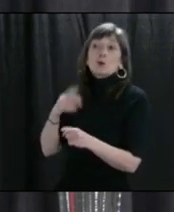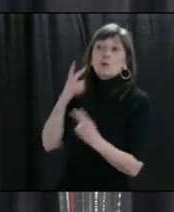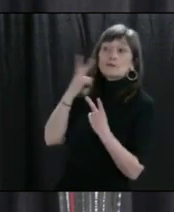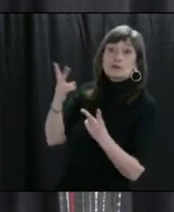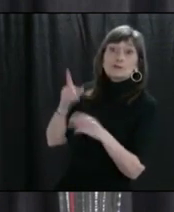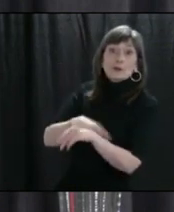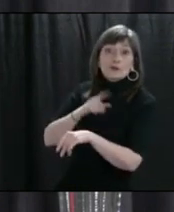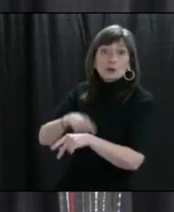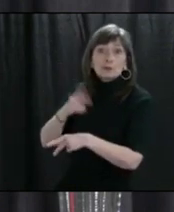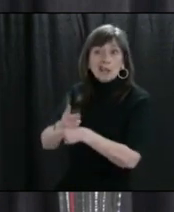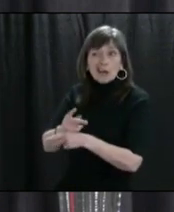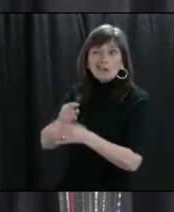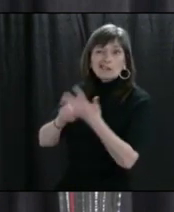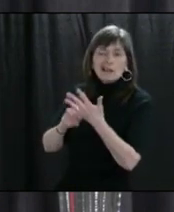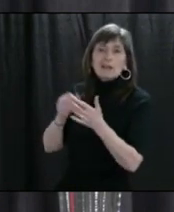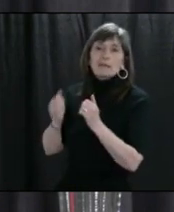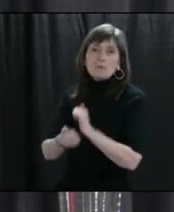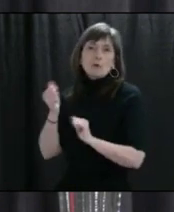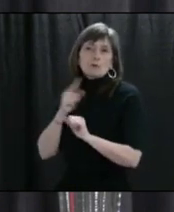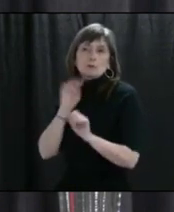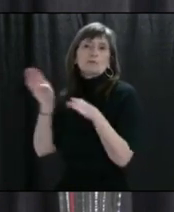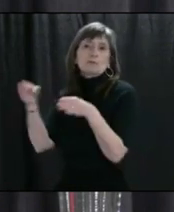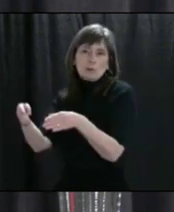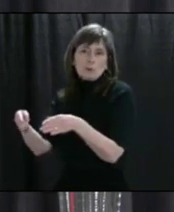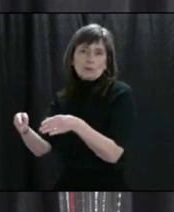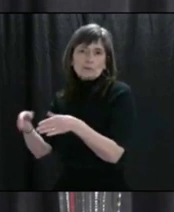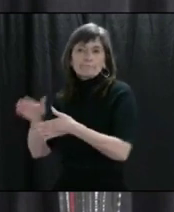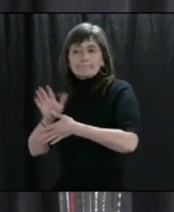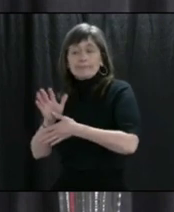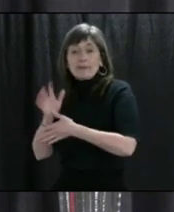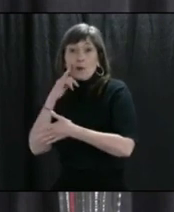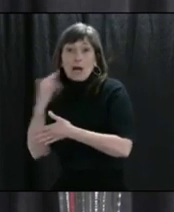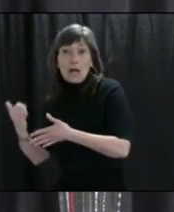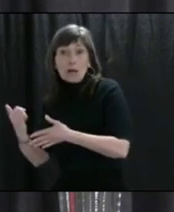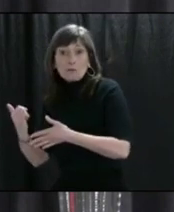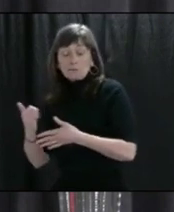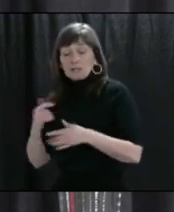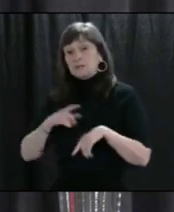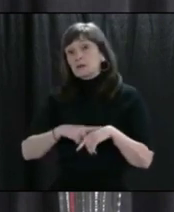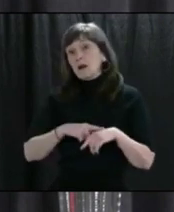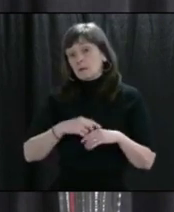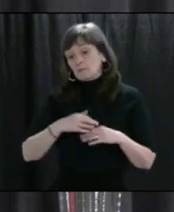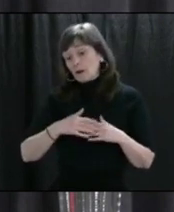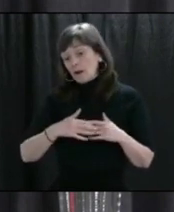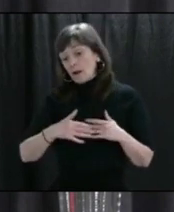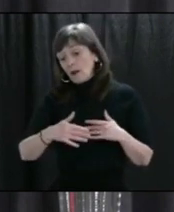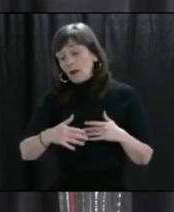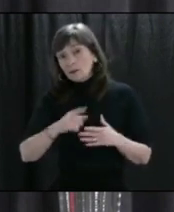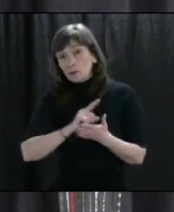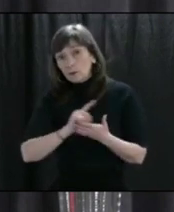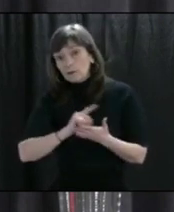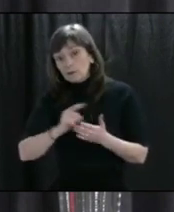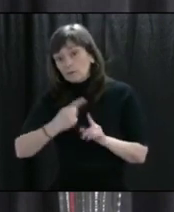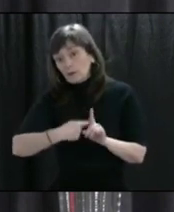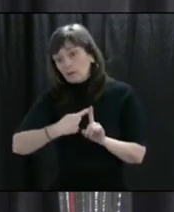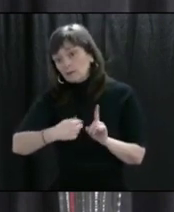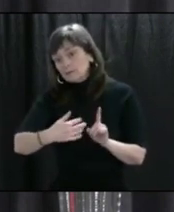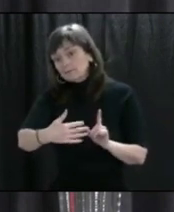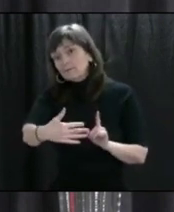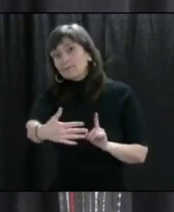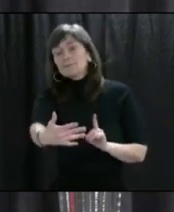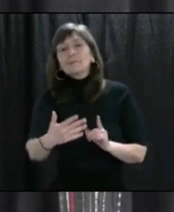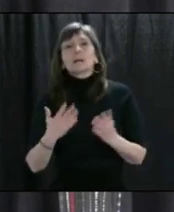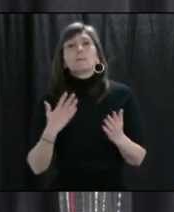in long-term care facilities. That's our priority at the moment. As time goes by, the weeks and months maybe go by.